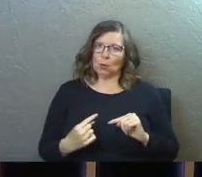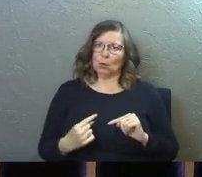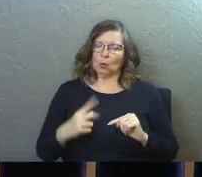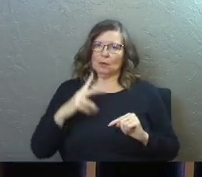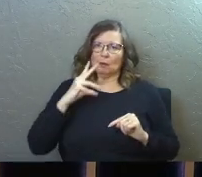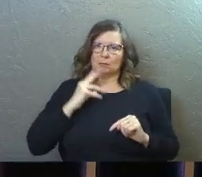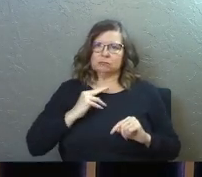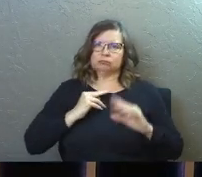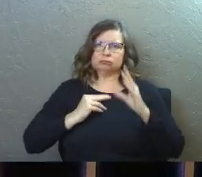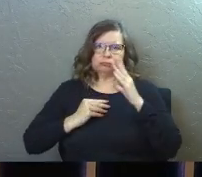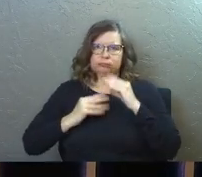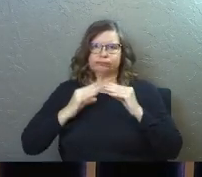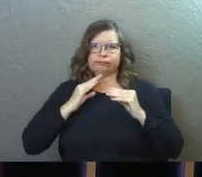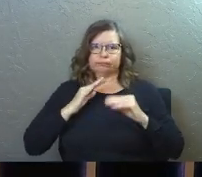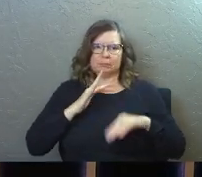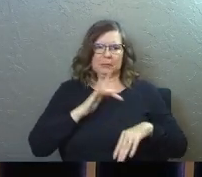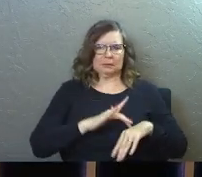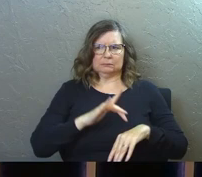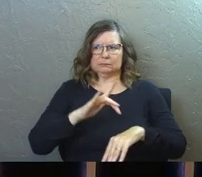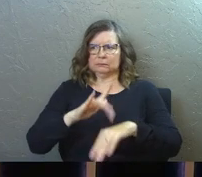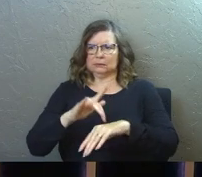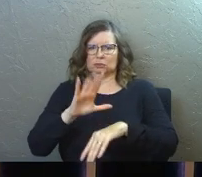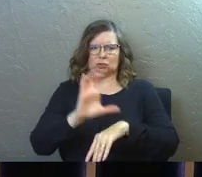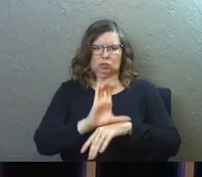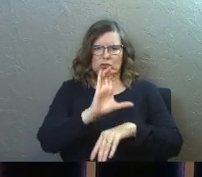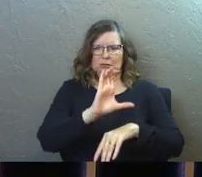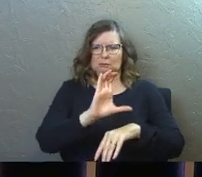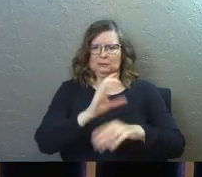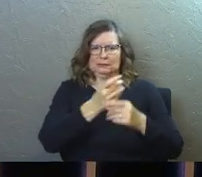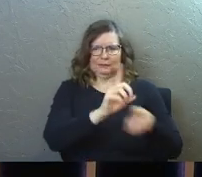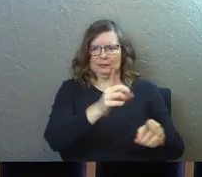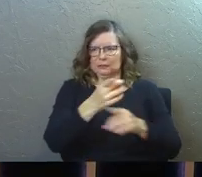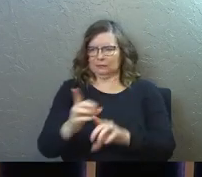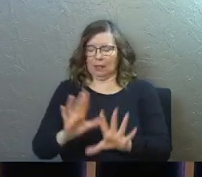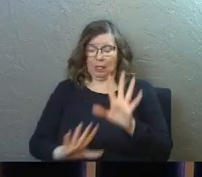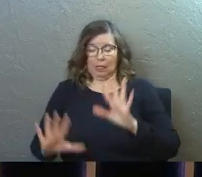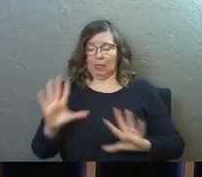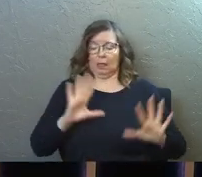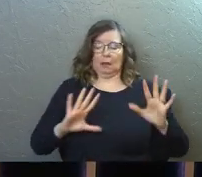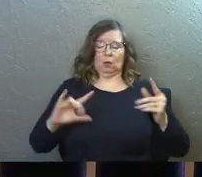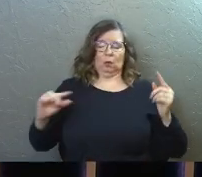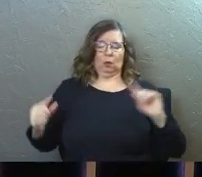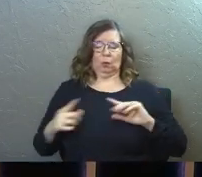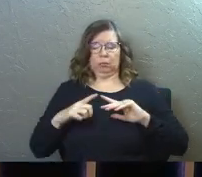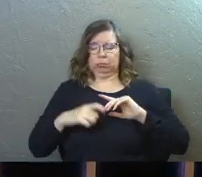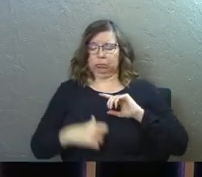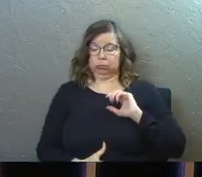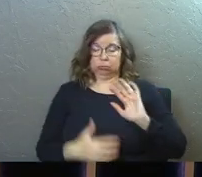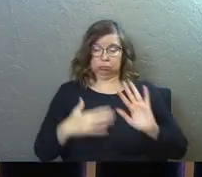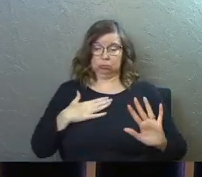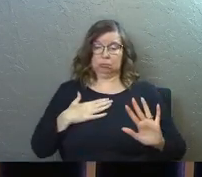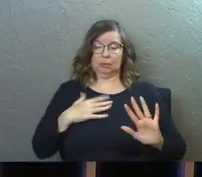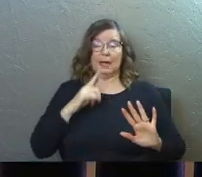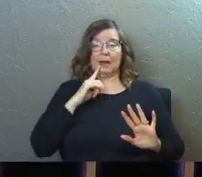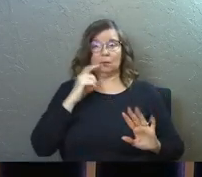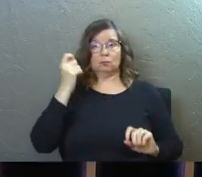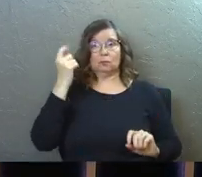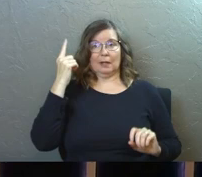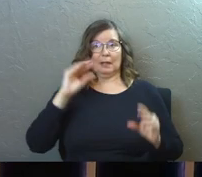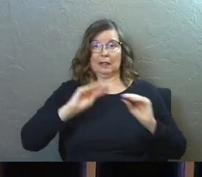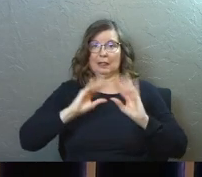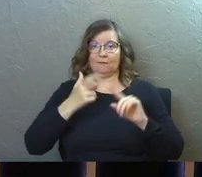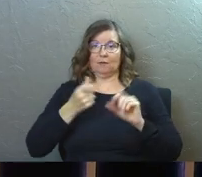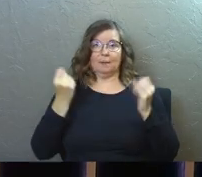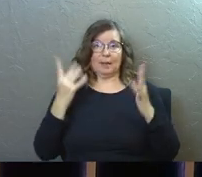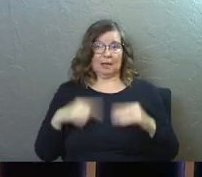by church divisions in the past, and that was really what was underneath that whole thing, and I really got that word loud and